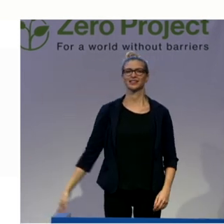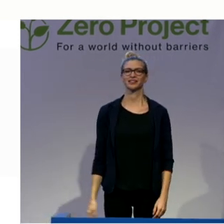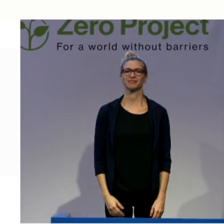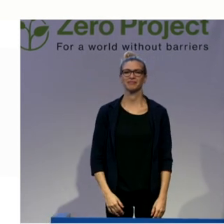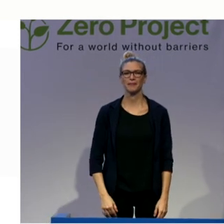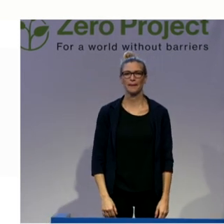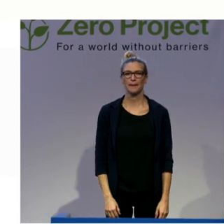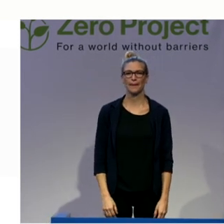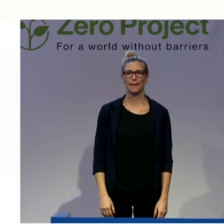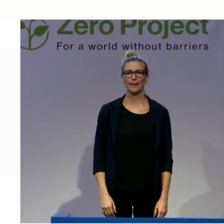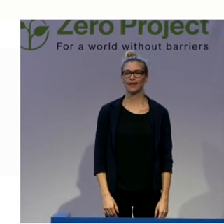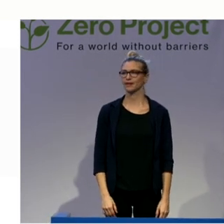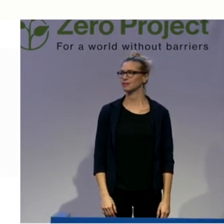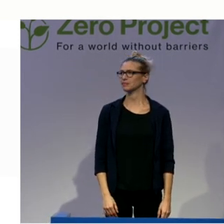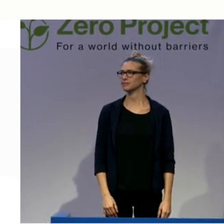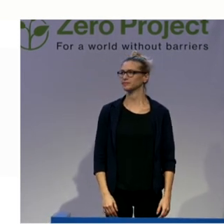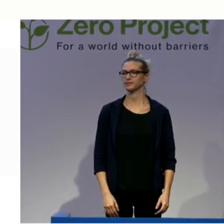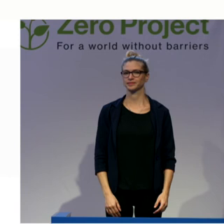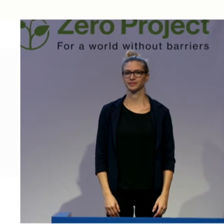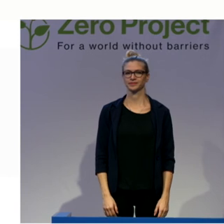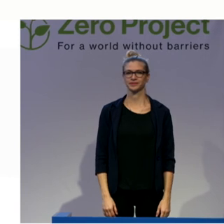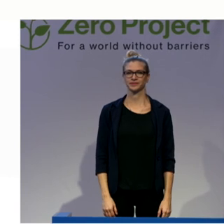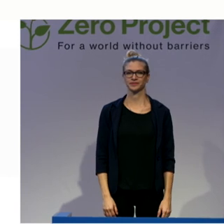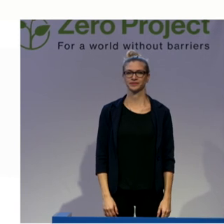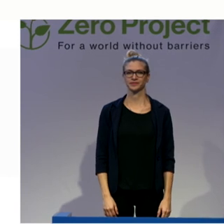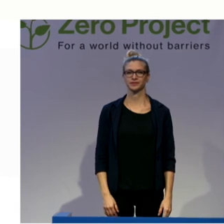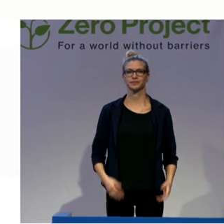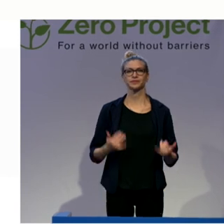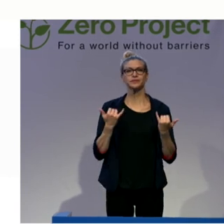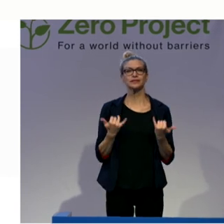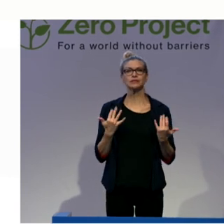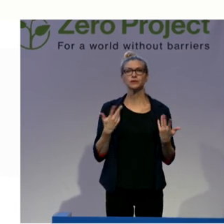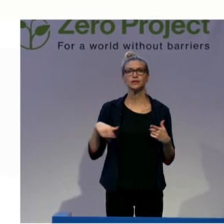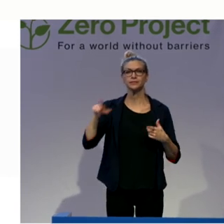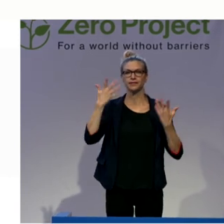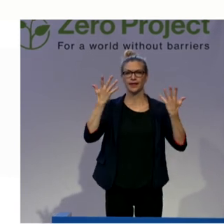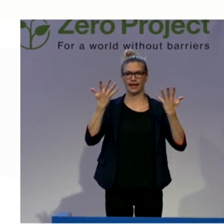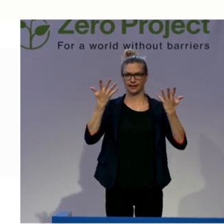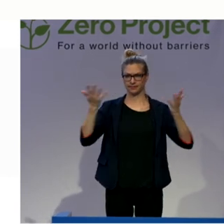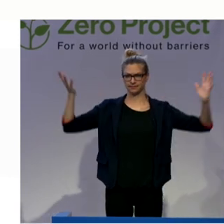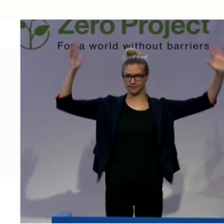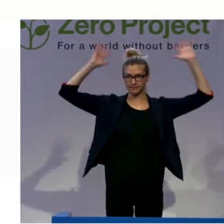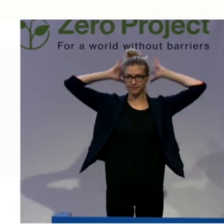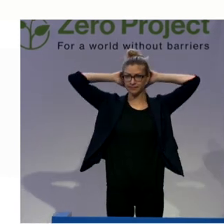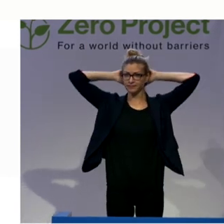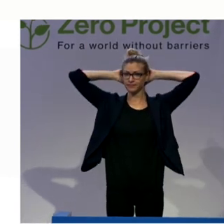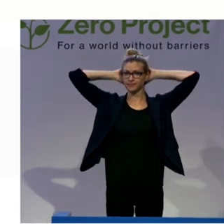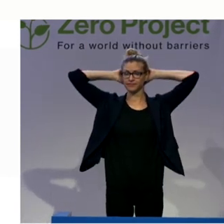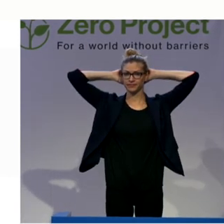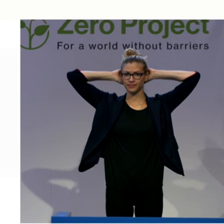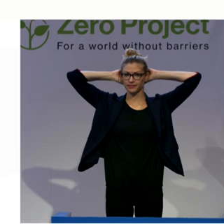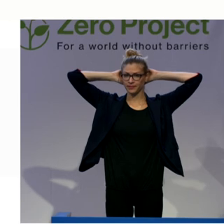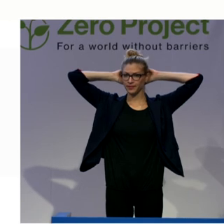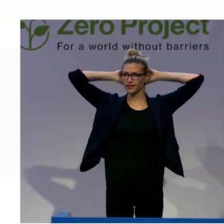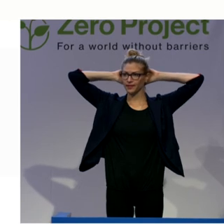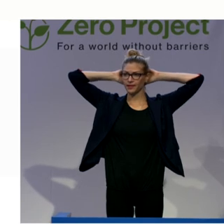so now we are going to move your arms and place them behind your head. You may